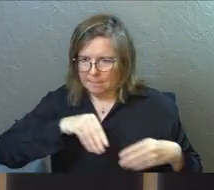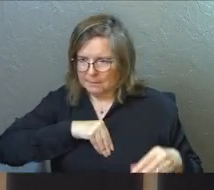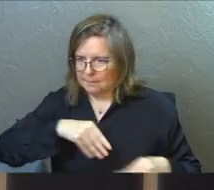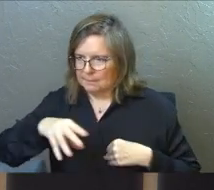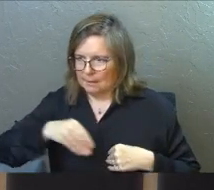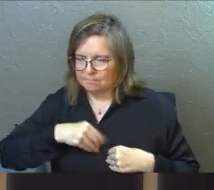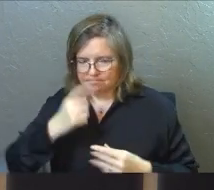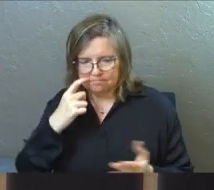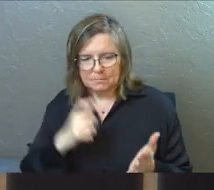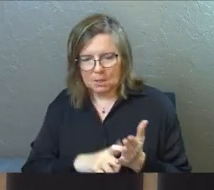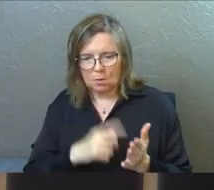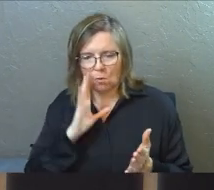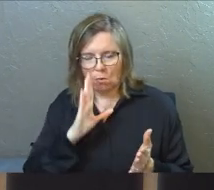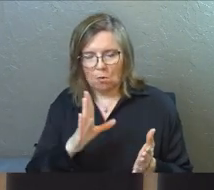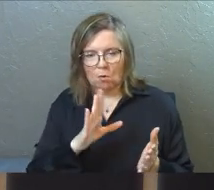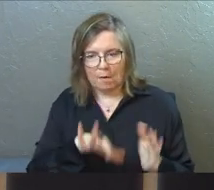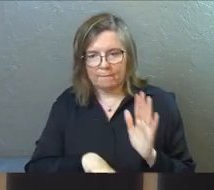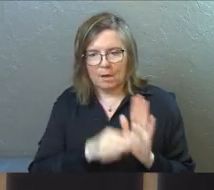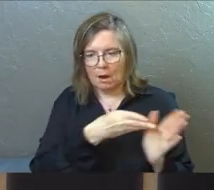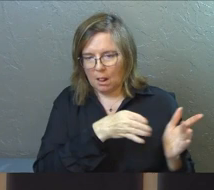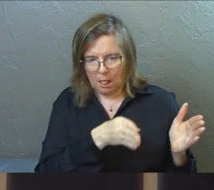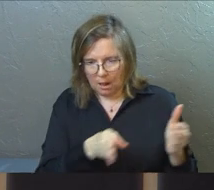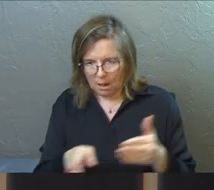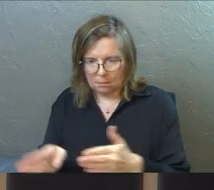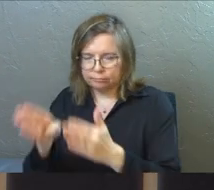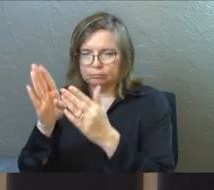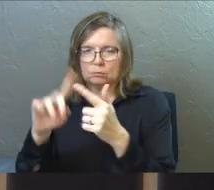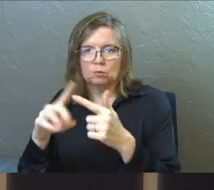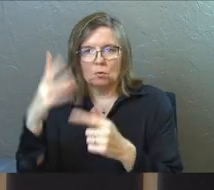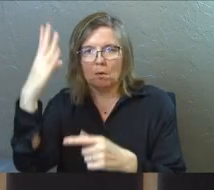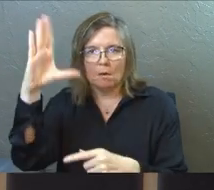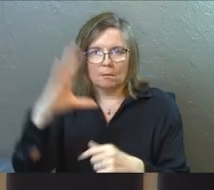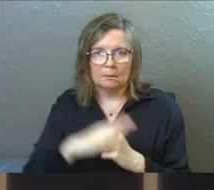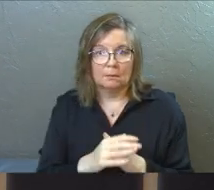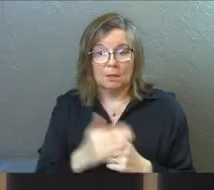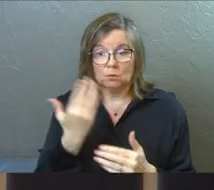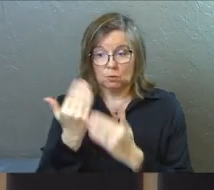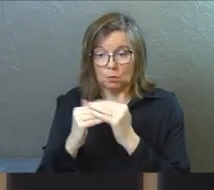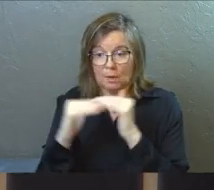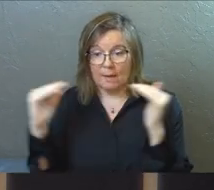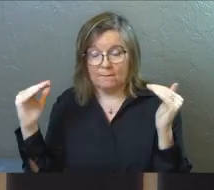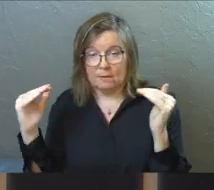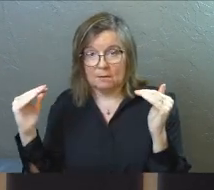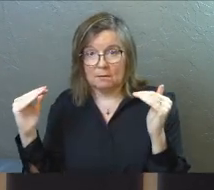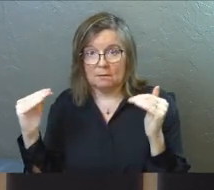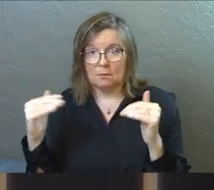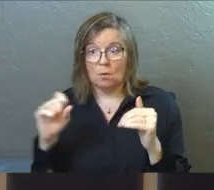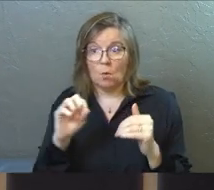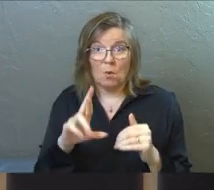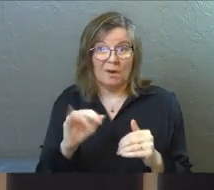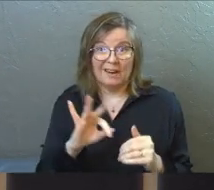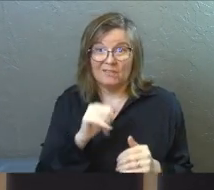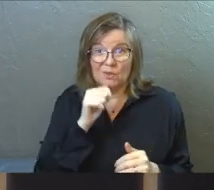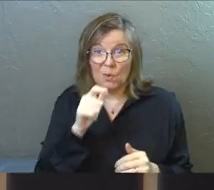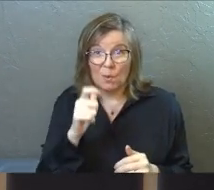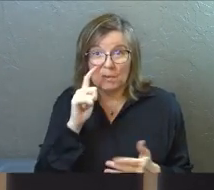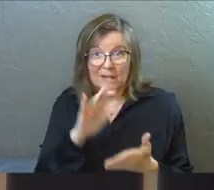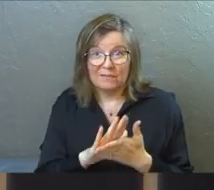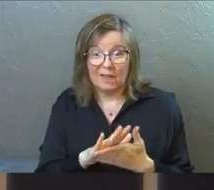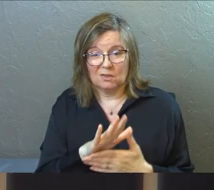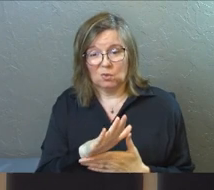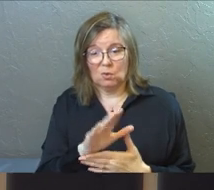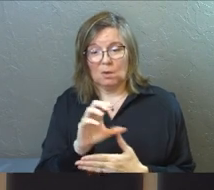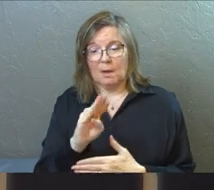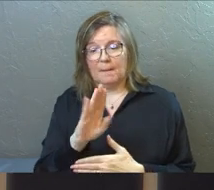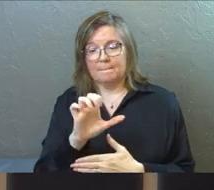all eventually find their ways to the one true God and to heaven. or you're a bigot, you're